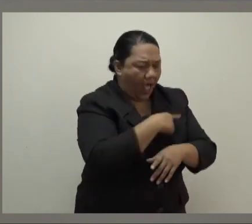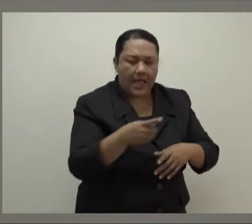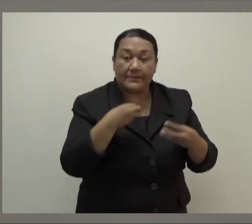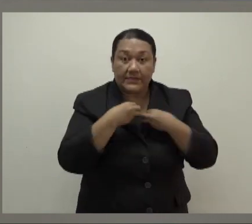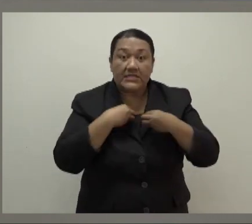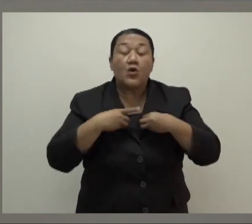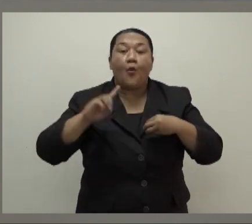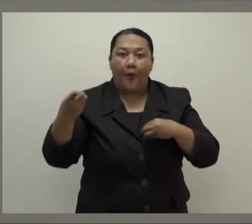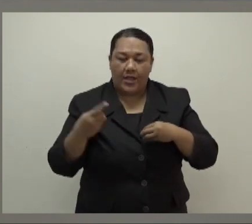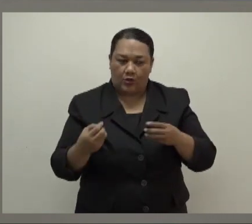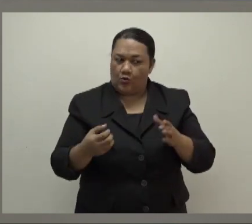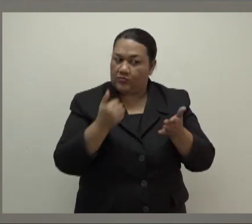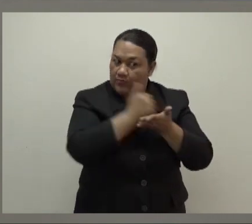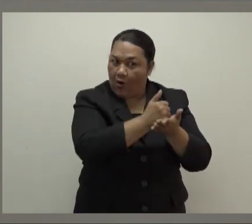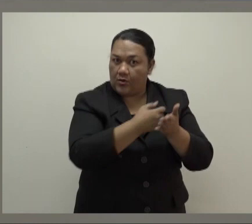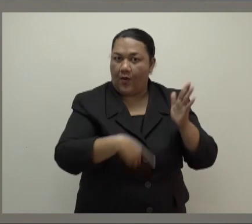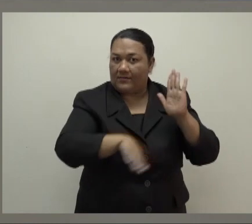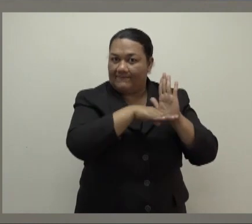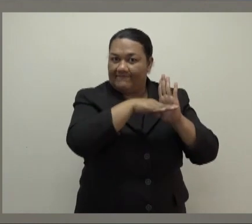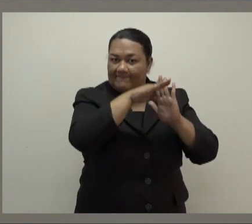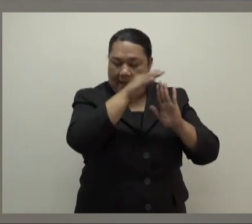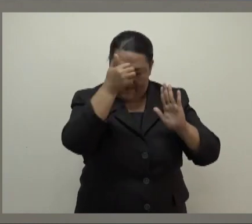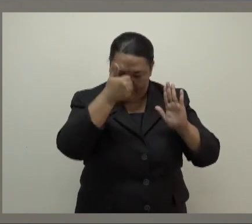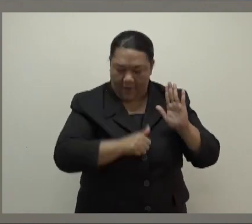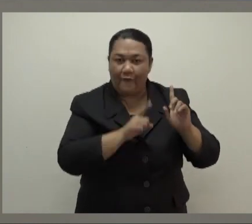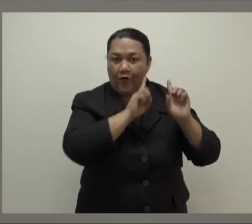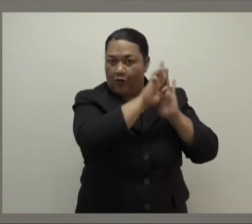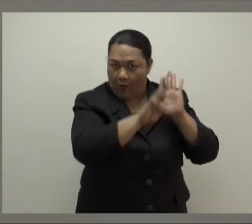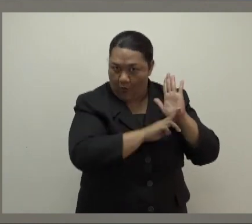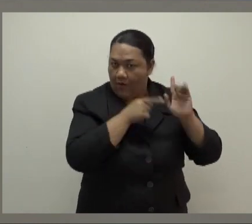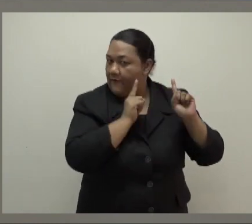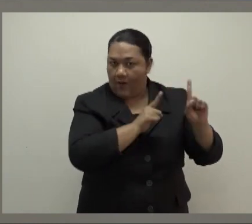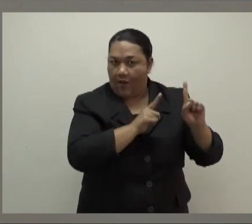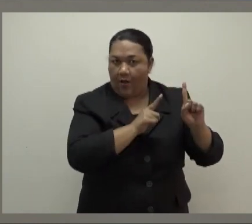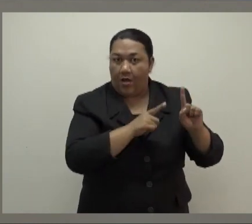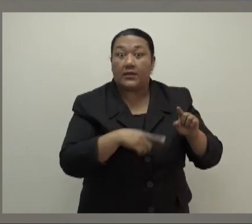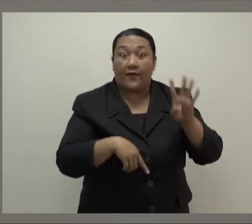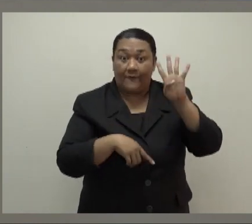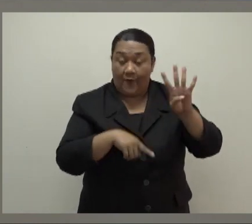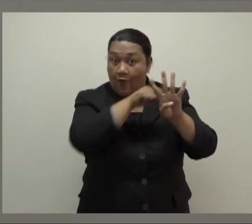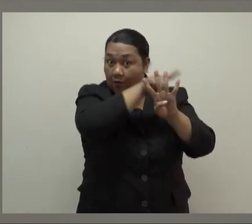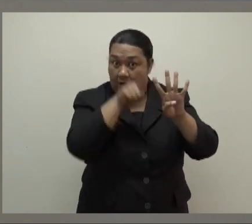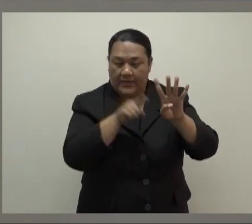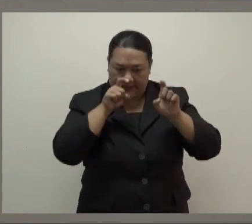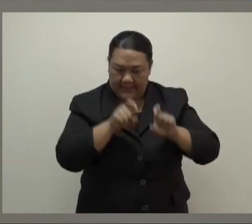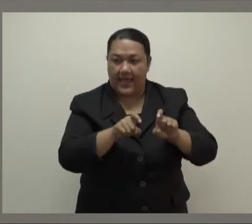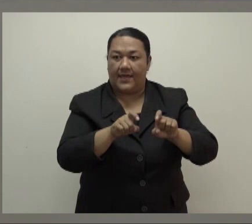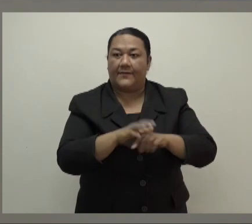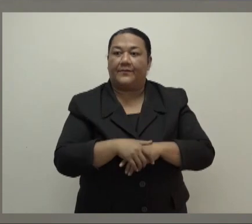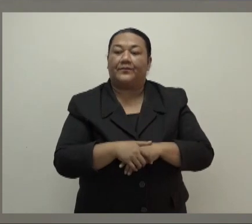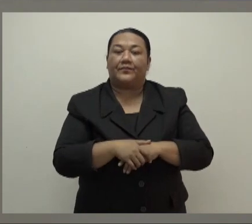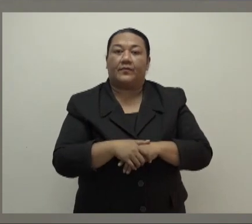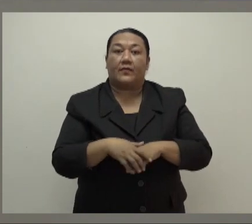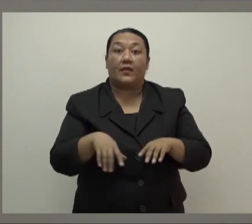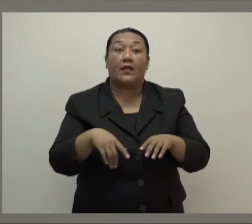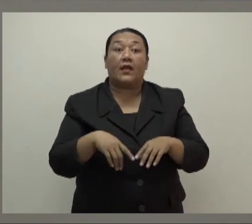behavior on the premises. The fines for violations remain in effect. There is no more restriction on